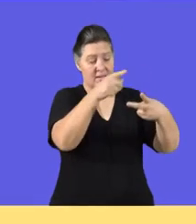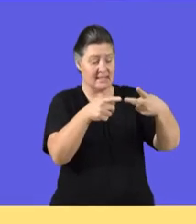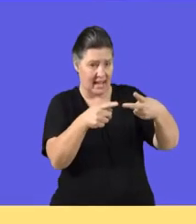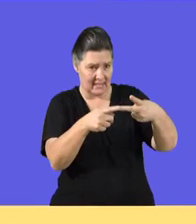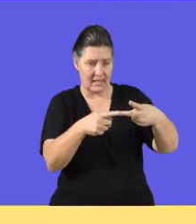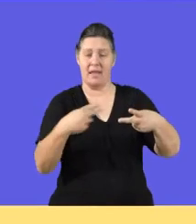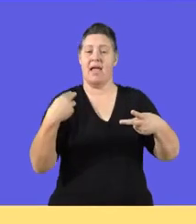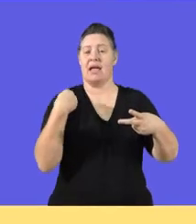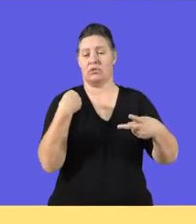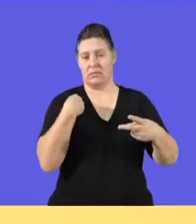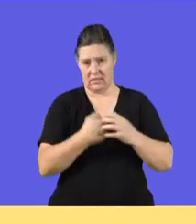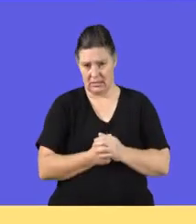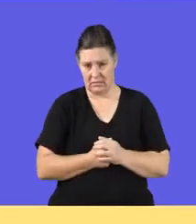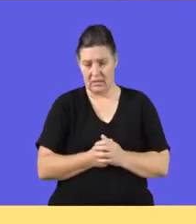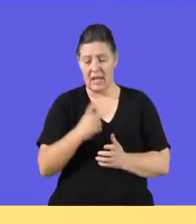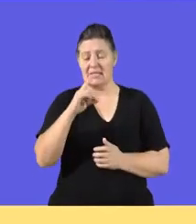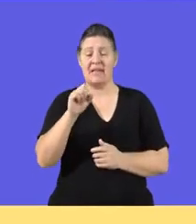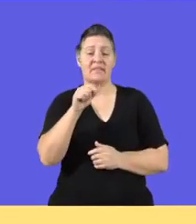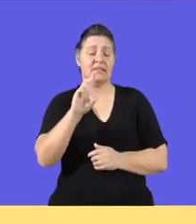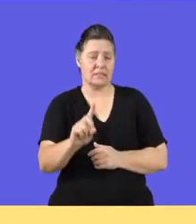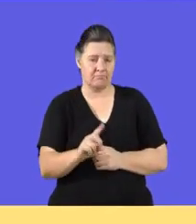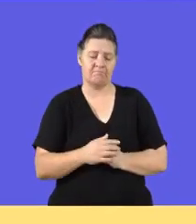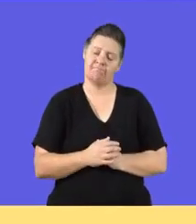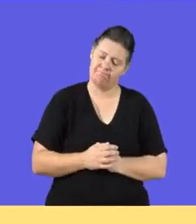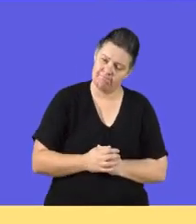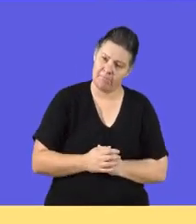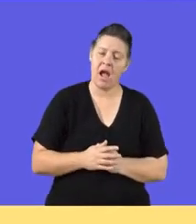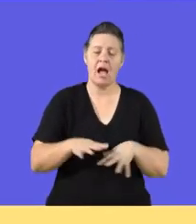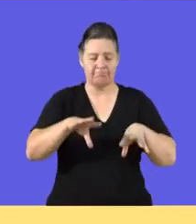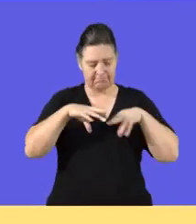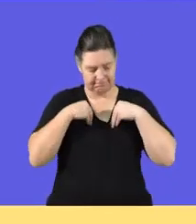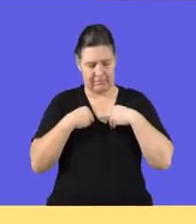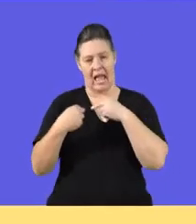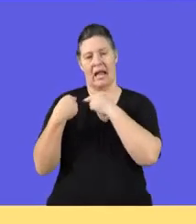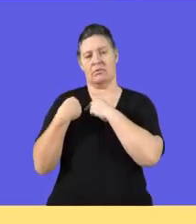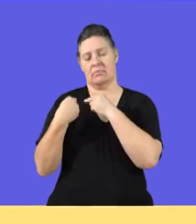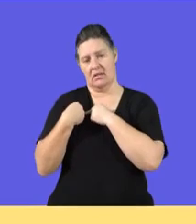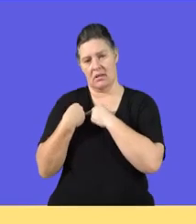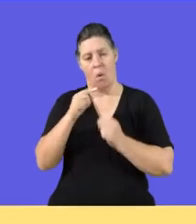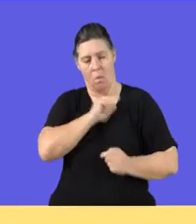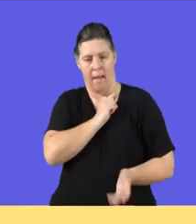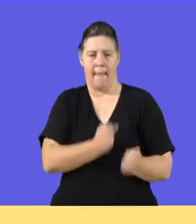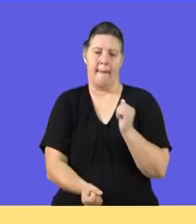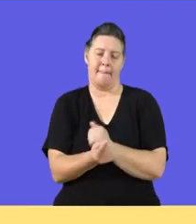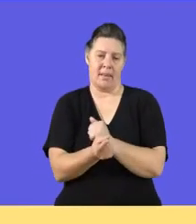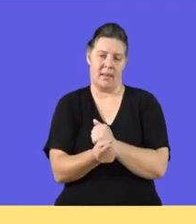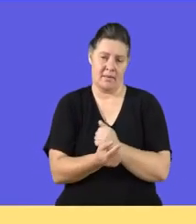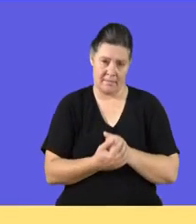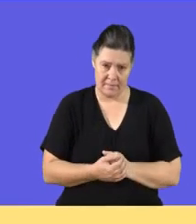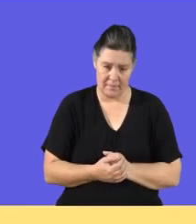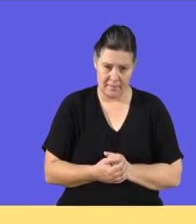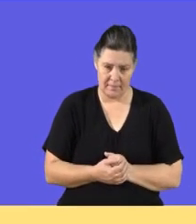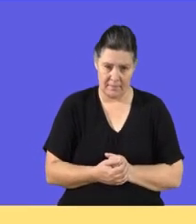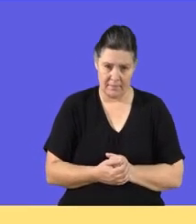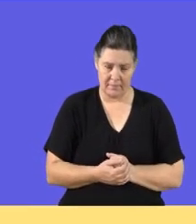Accountability. All right? David must be accountable for his actions. That